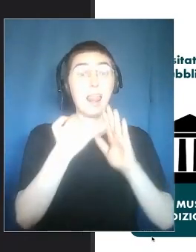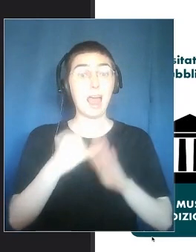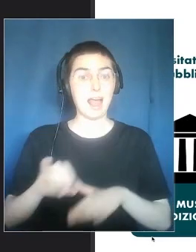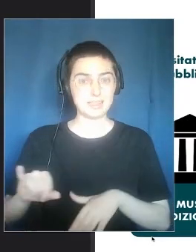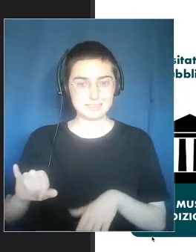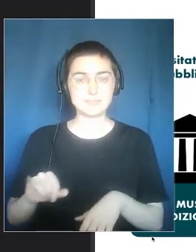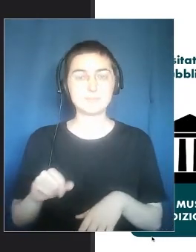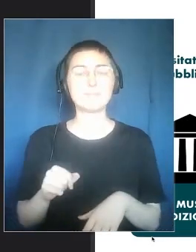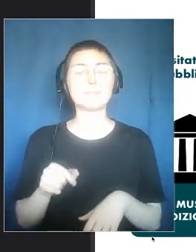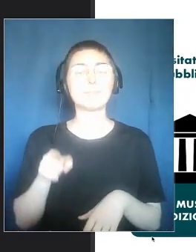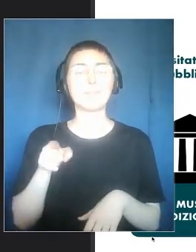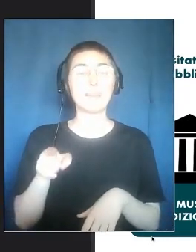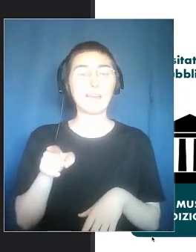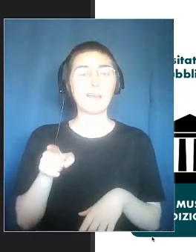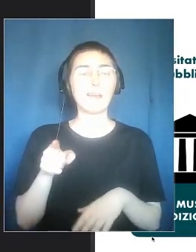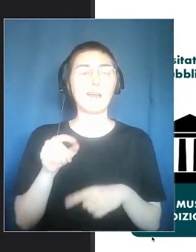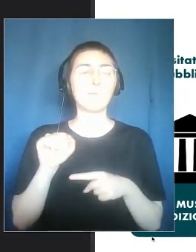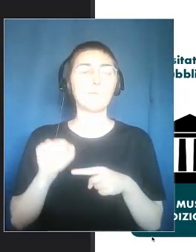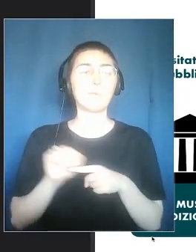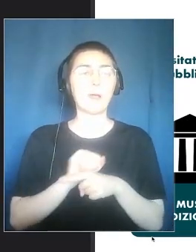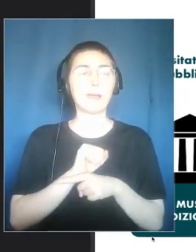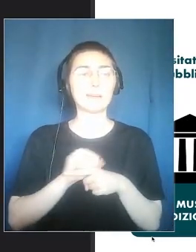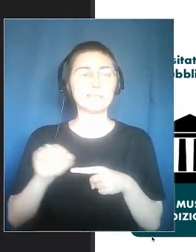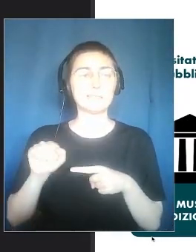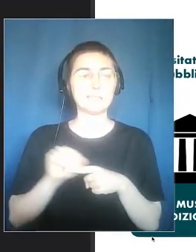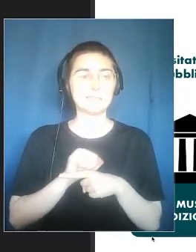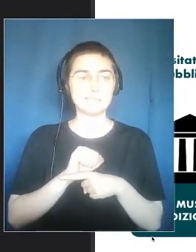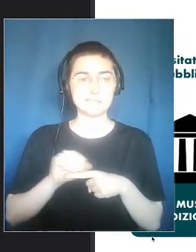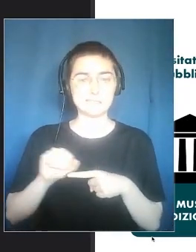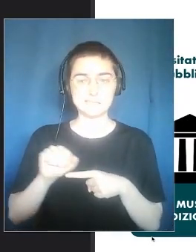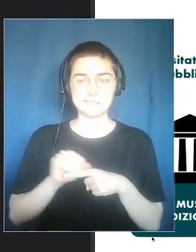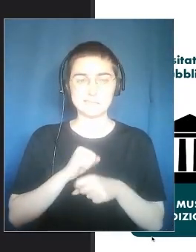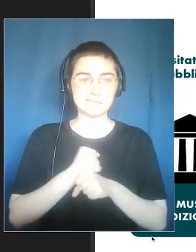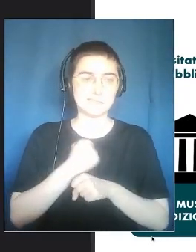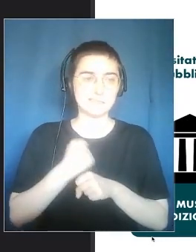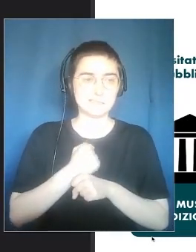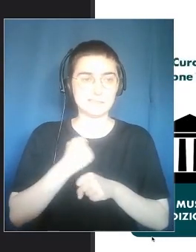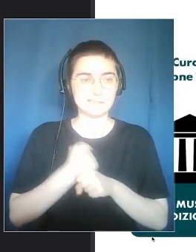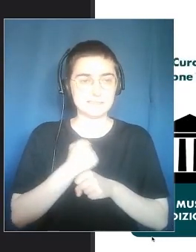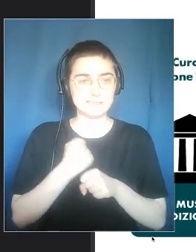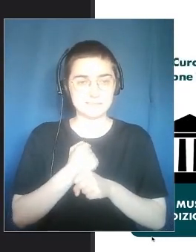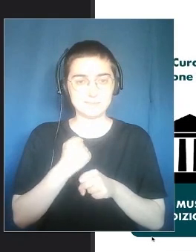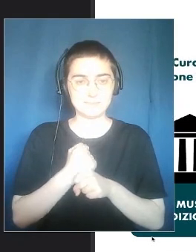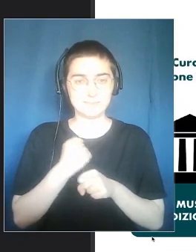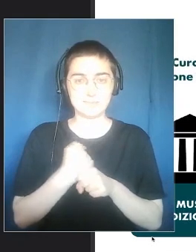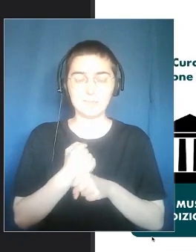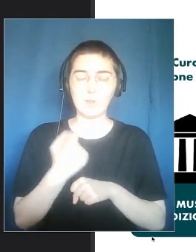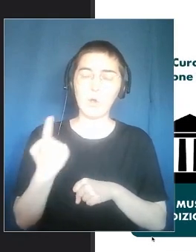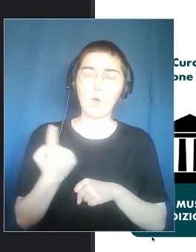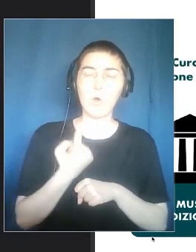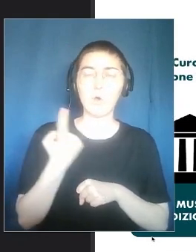Let's get to the final dimension. That is. The. of the practices. How.